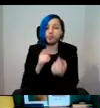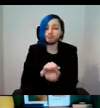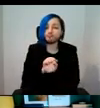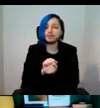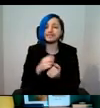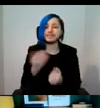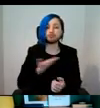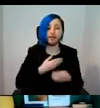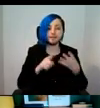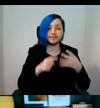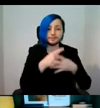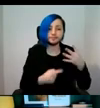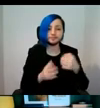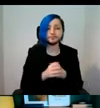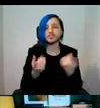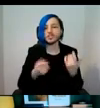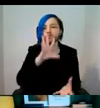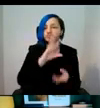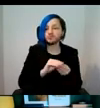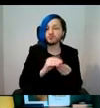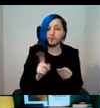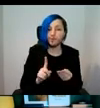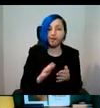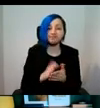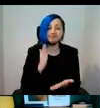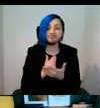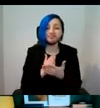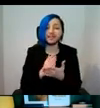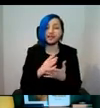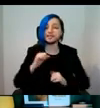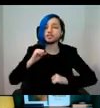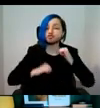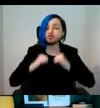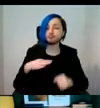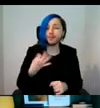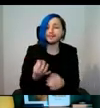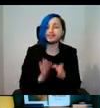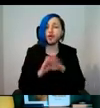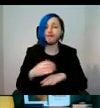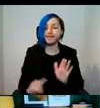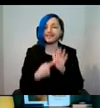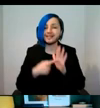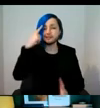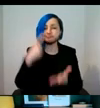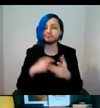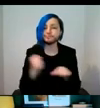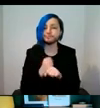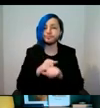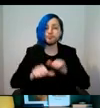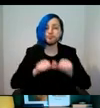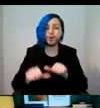too long didn't read version of all of this is it's really a structured representation of the key decision making processes